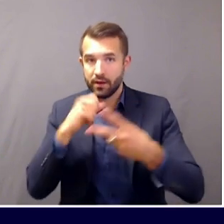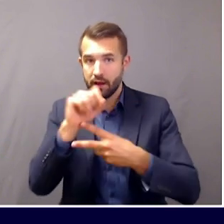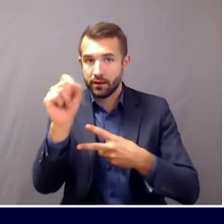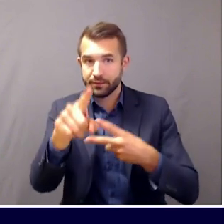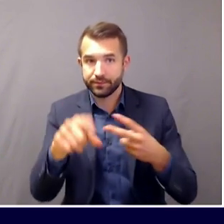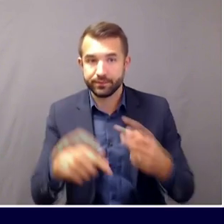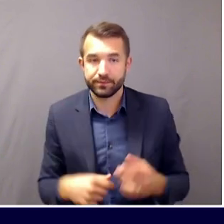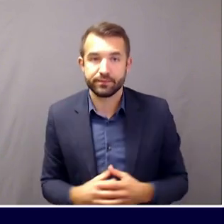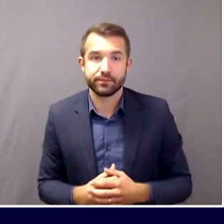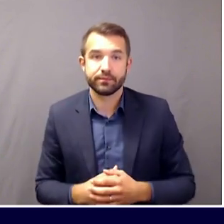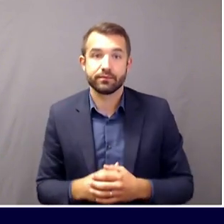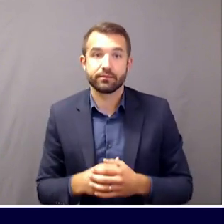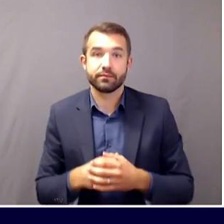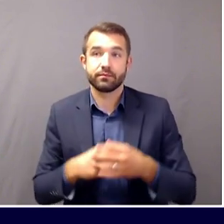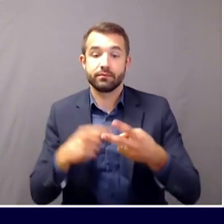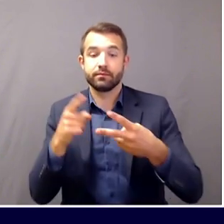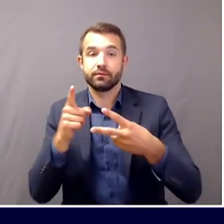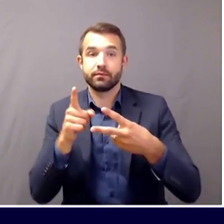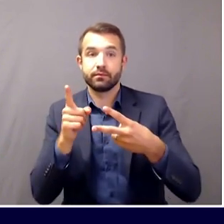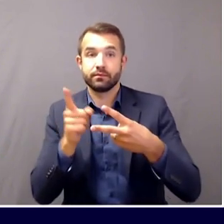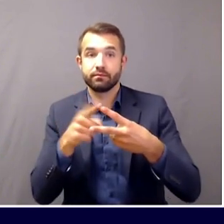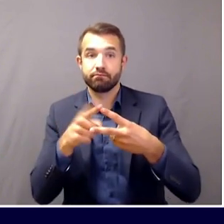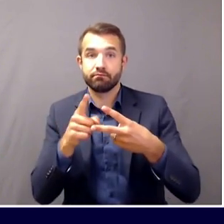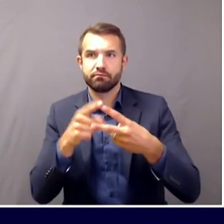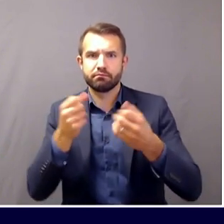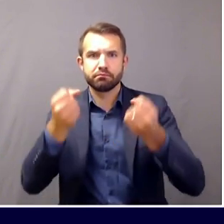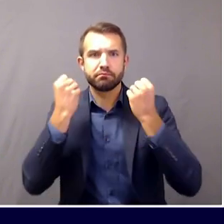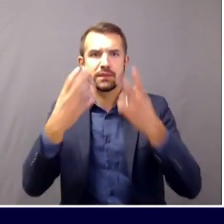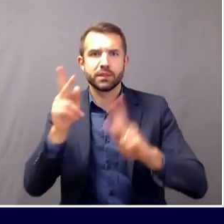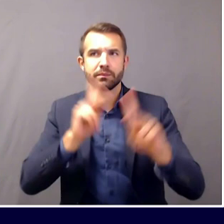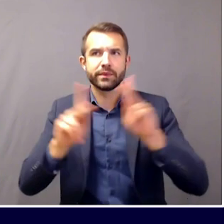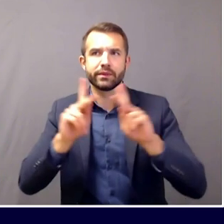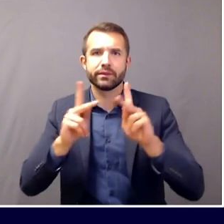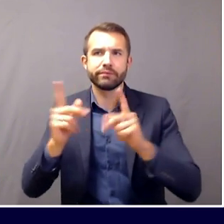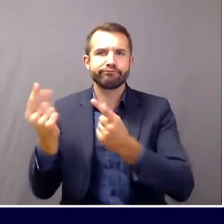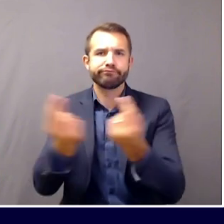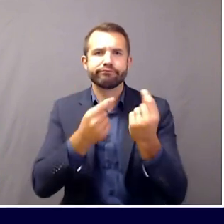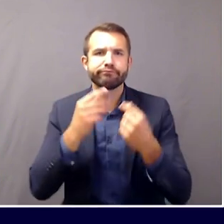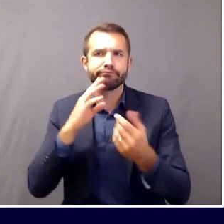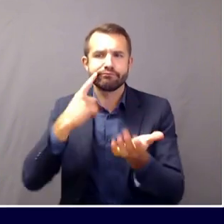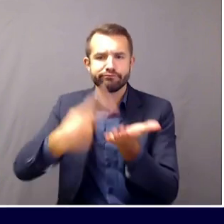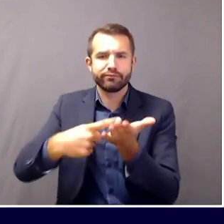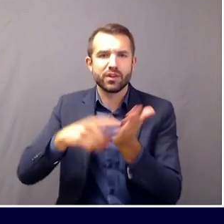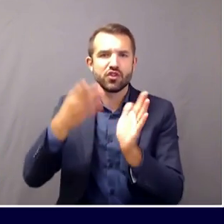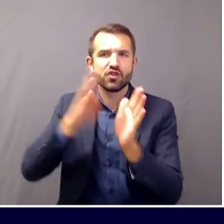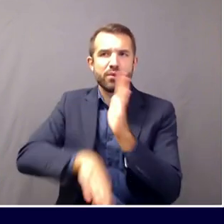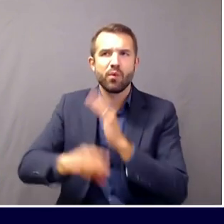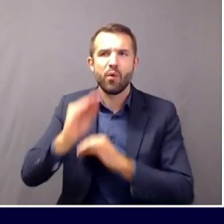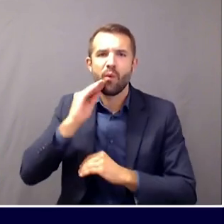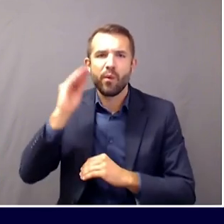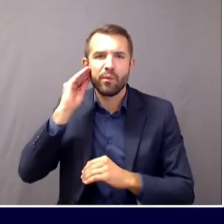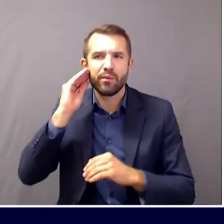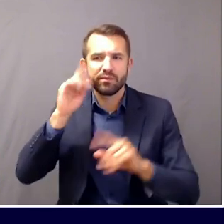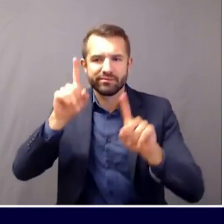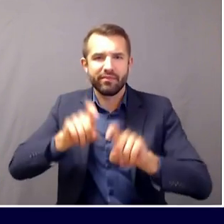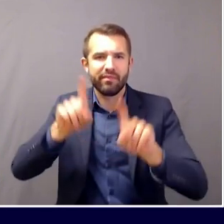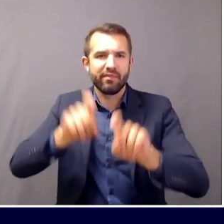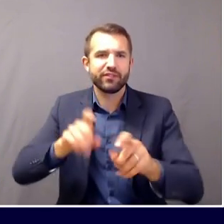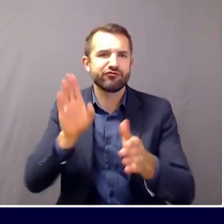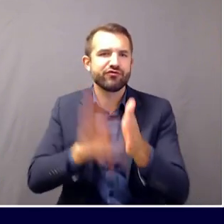about these cheap $1 at-home tests that have yet to be approved by the FDA, but they will be soon.